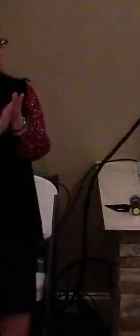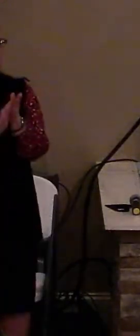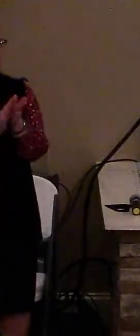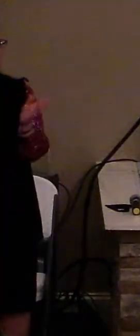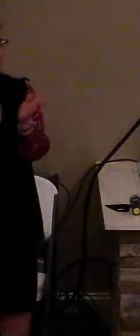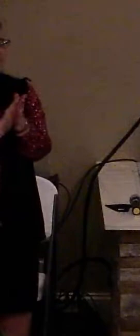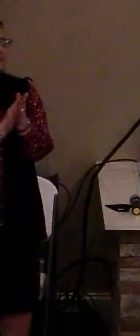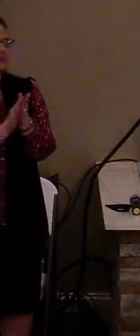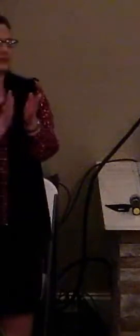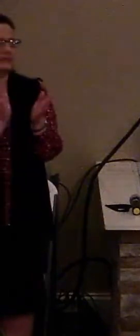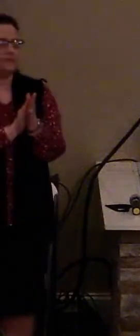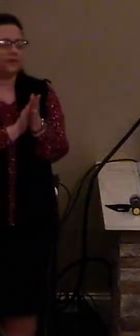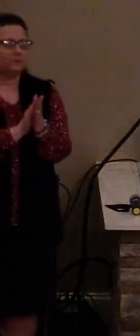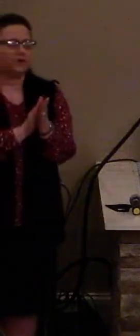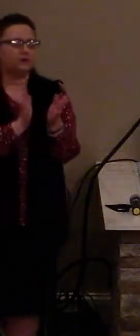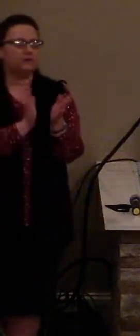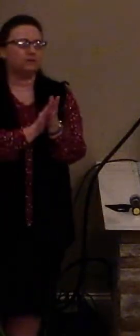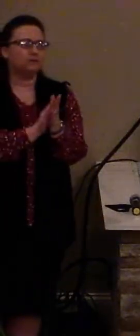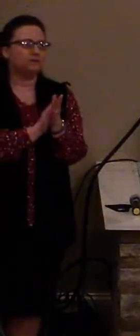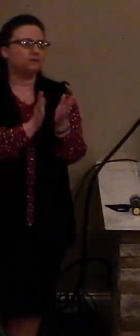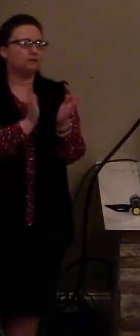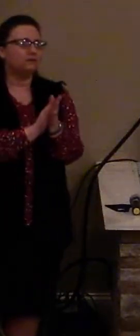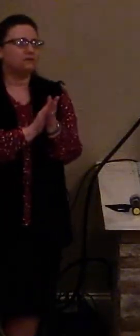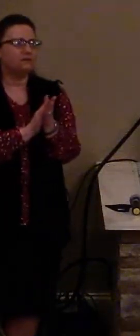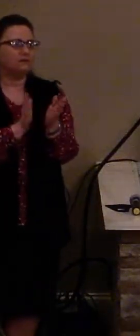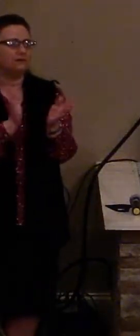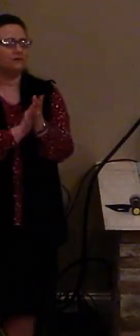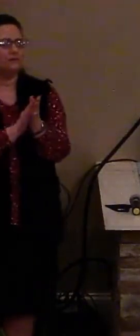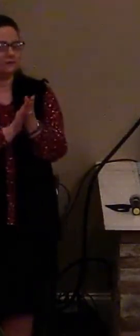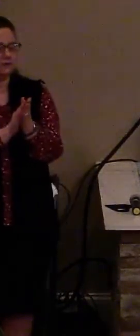of heartache, had a lot of grief at all,